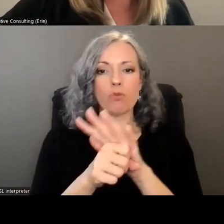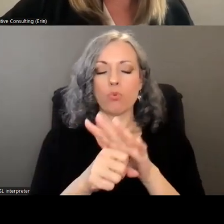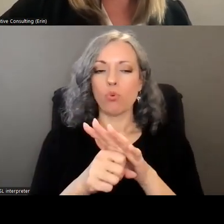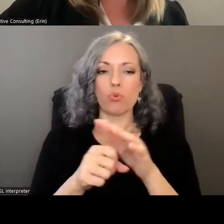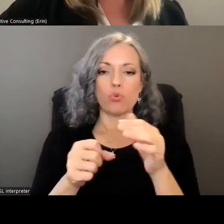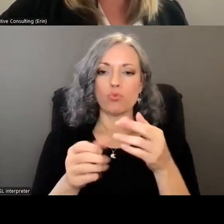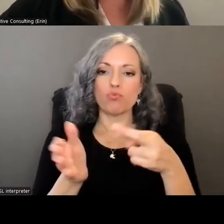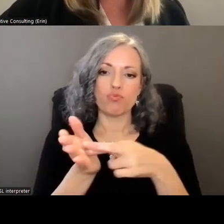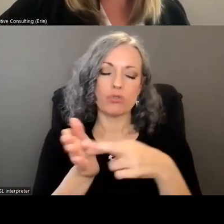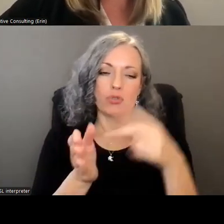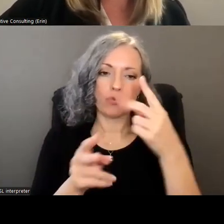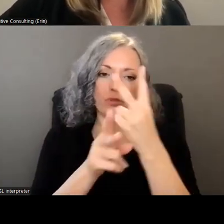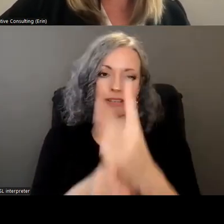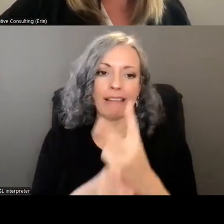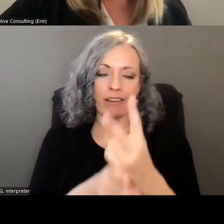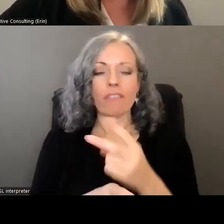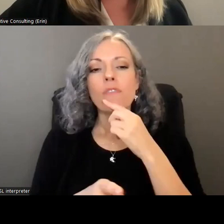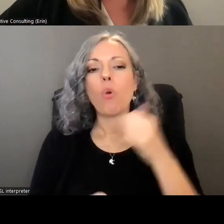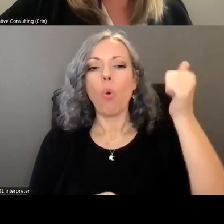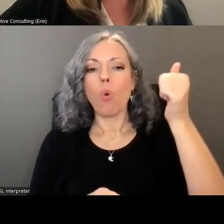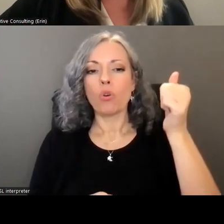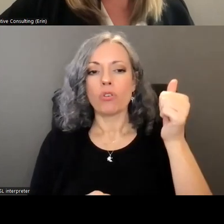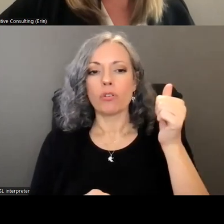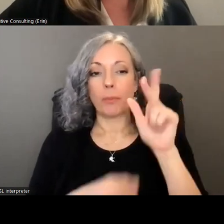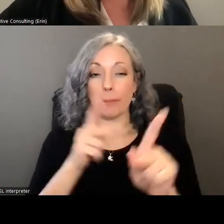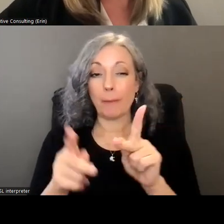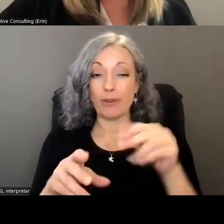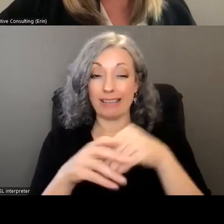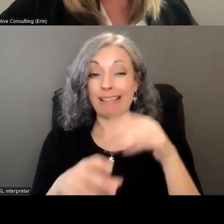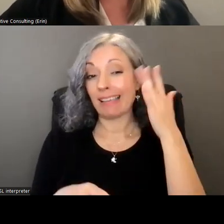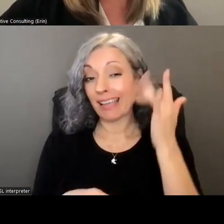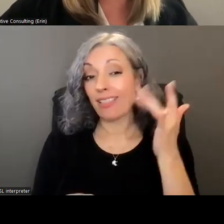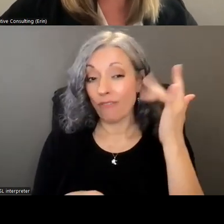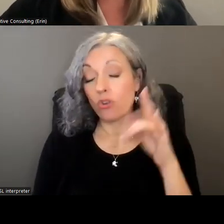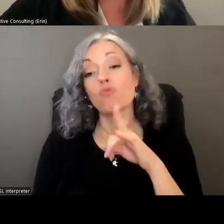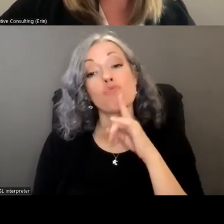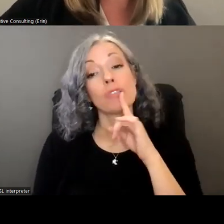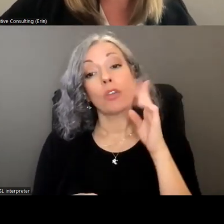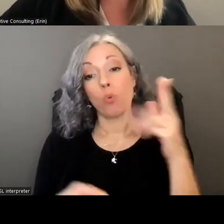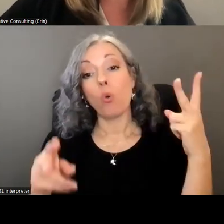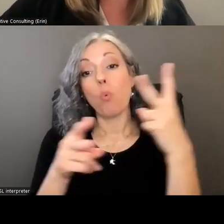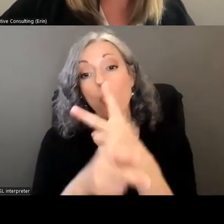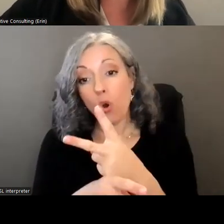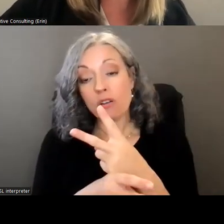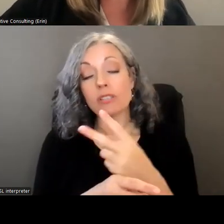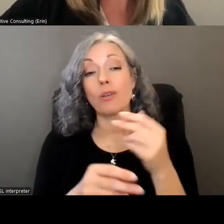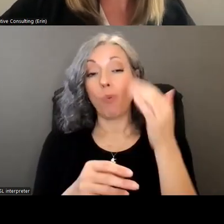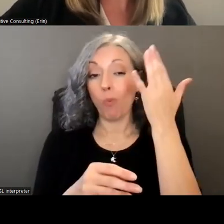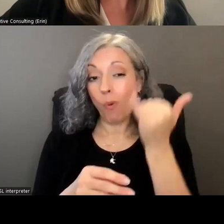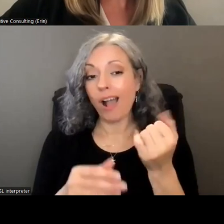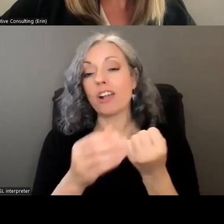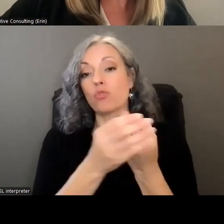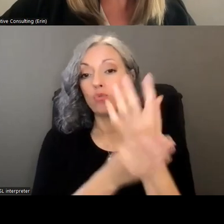care for all the basic needs for older californians and this will only be exacerbated as we saw by the continued population growth and longer life expectancy